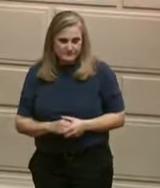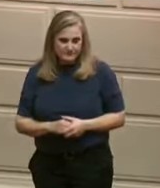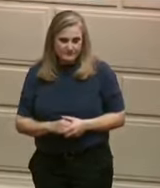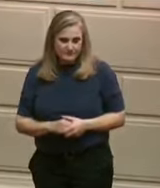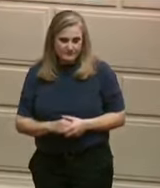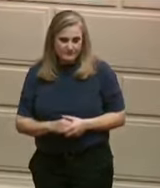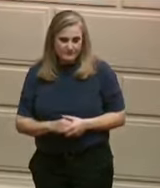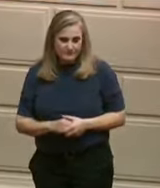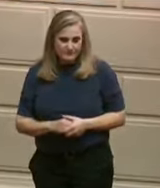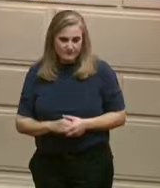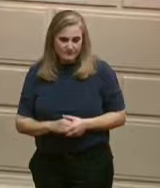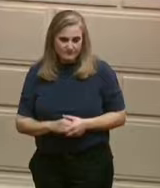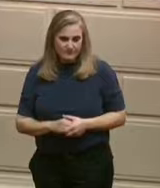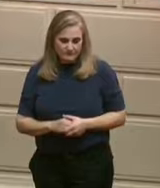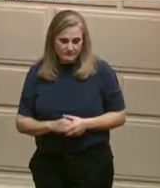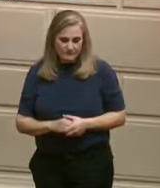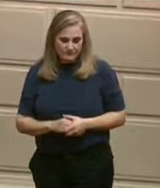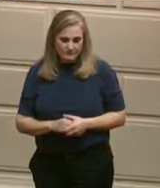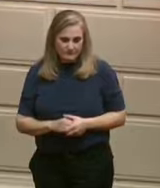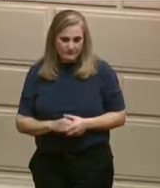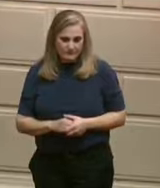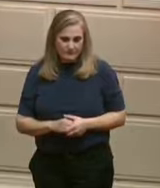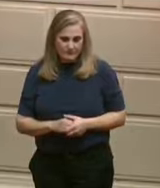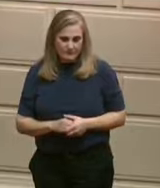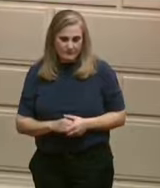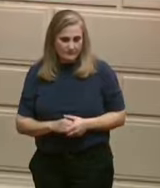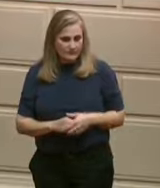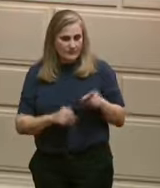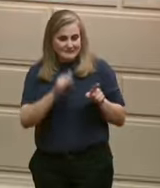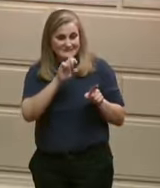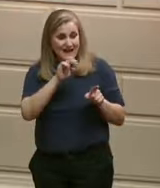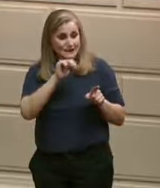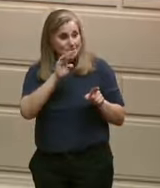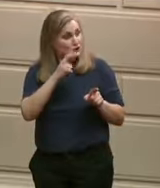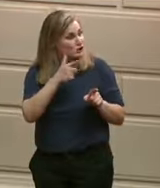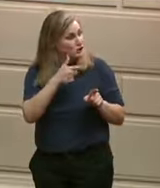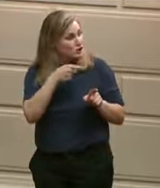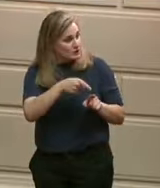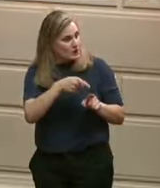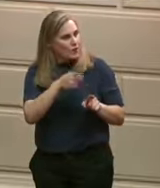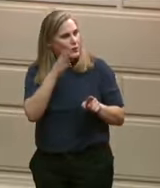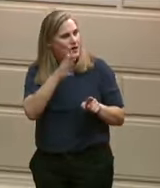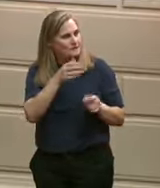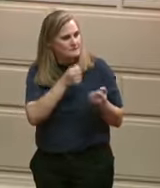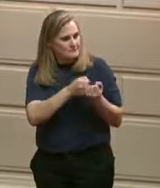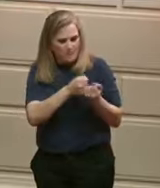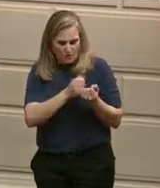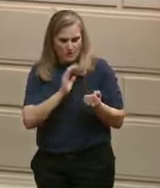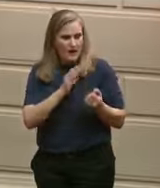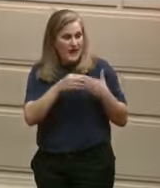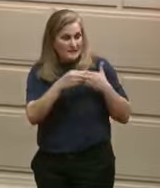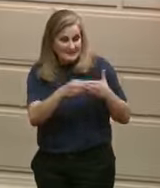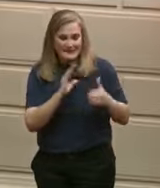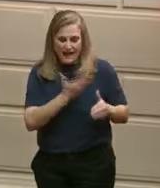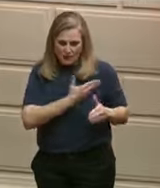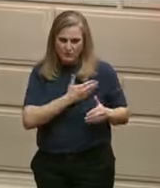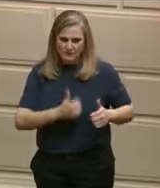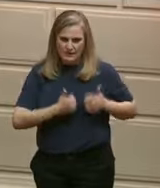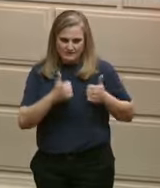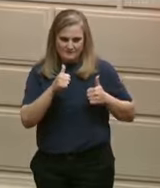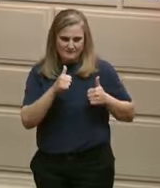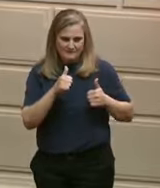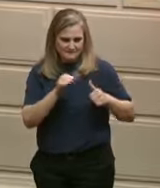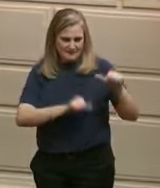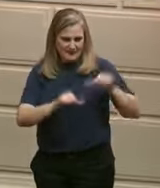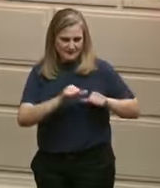strategy, is here with us tonight. And I want to thank the Senate for confirming his appointment earlier this month. Neil,